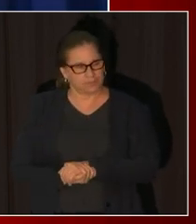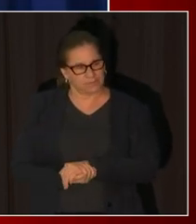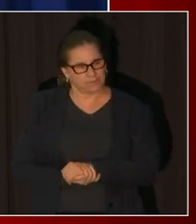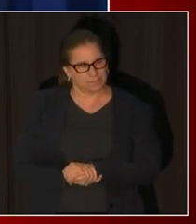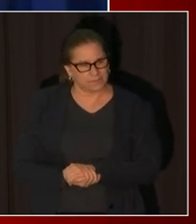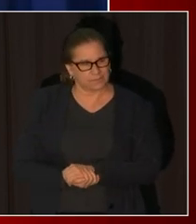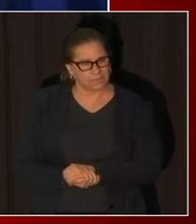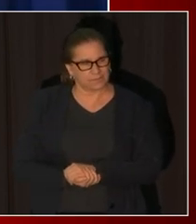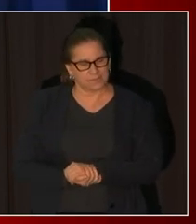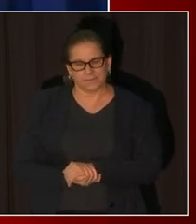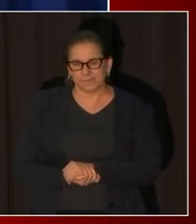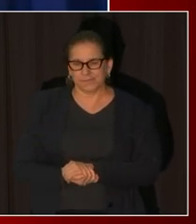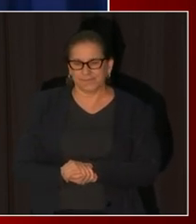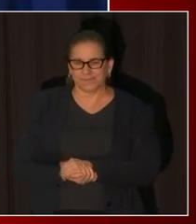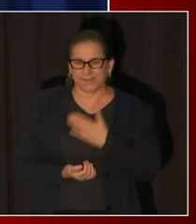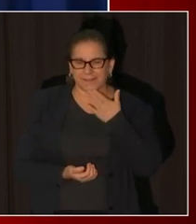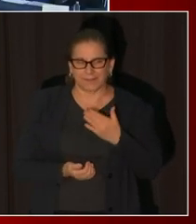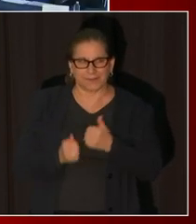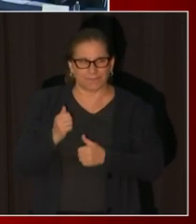all right thank you everybody